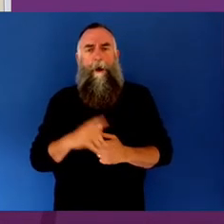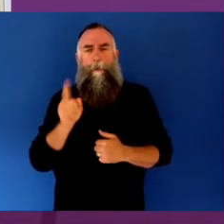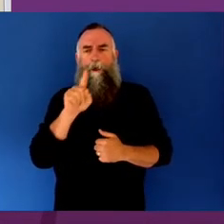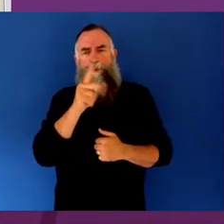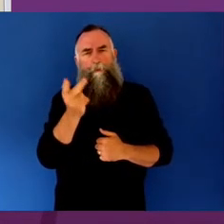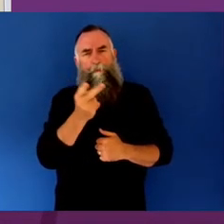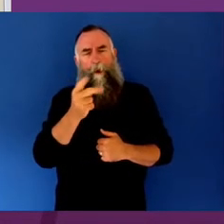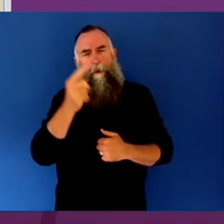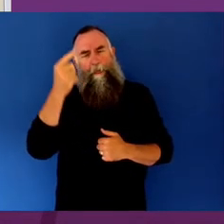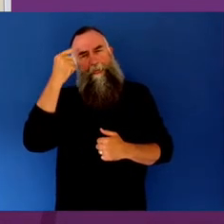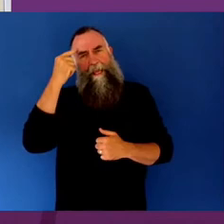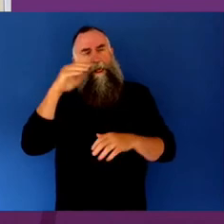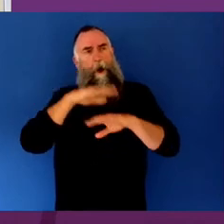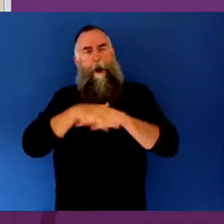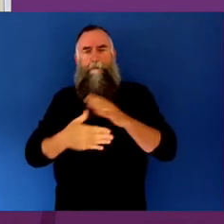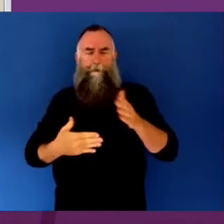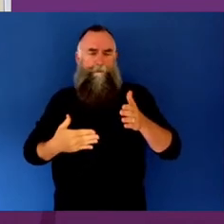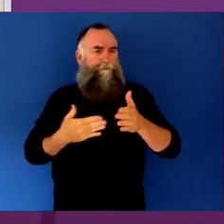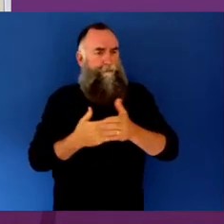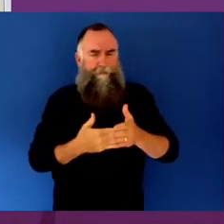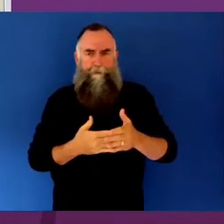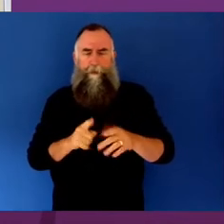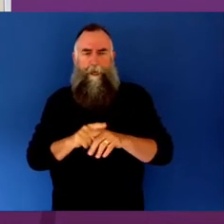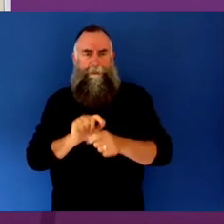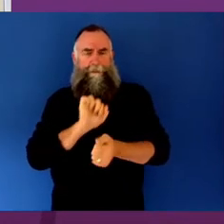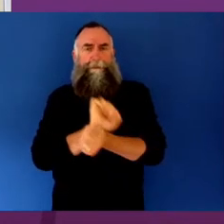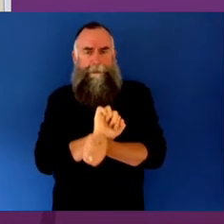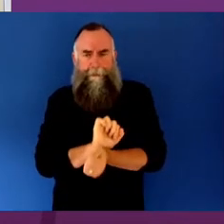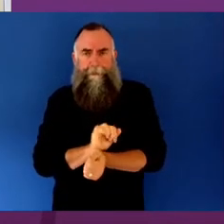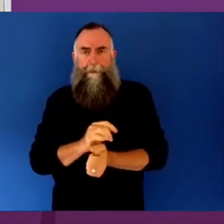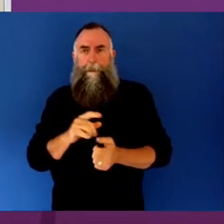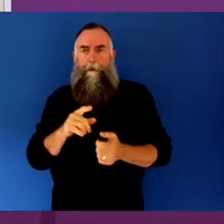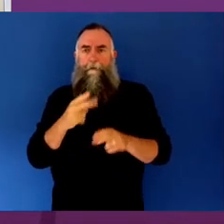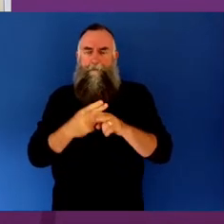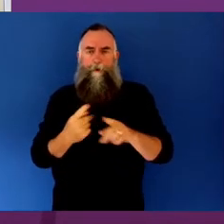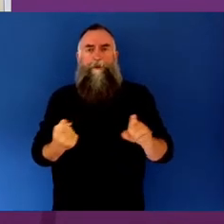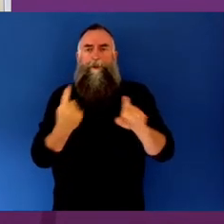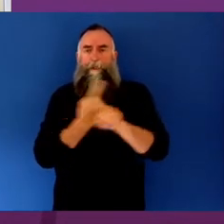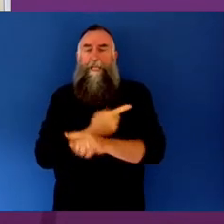stumbling blocks to change? And what could we be doing to shift?